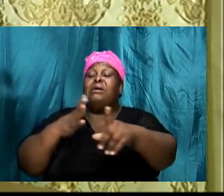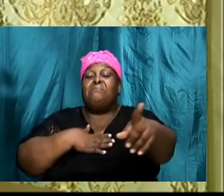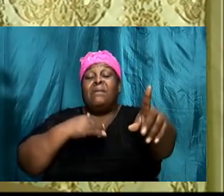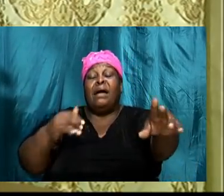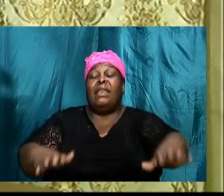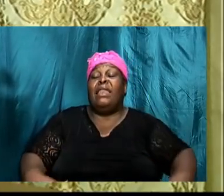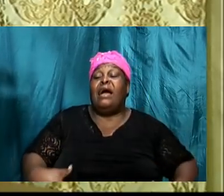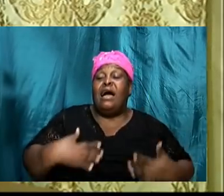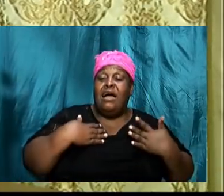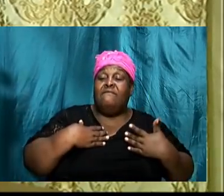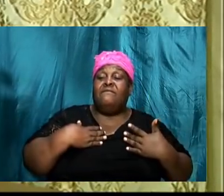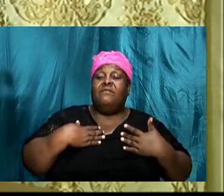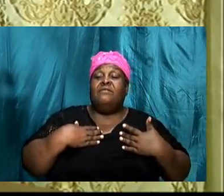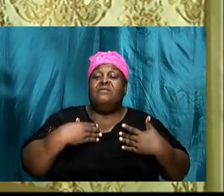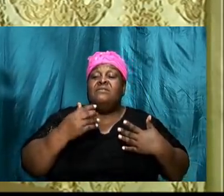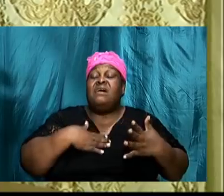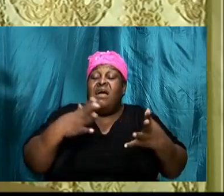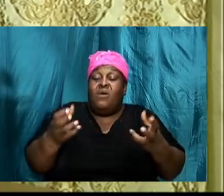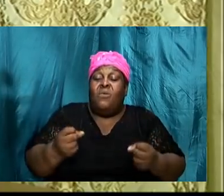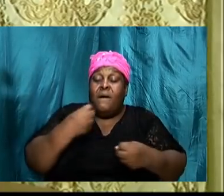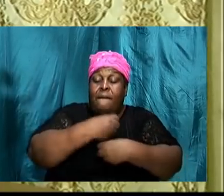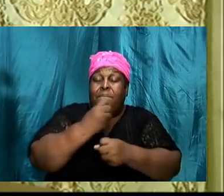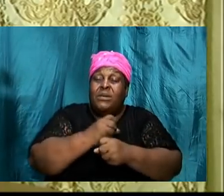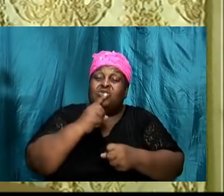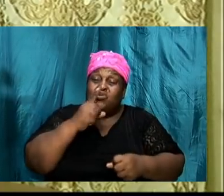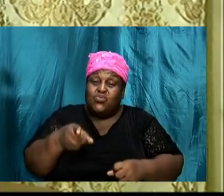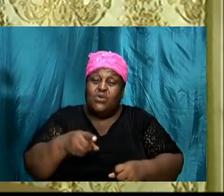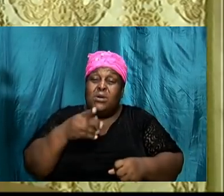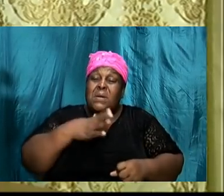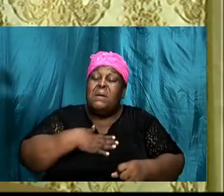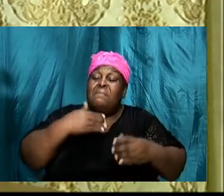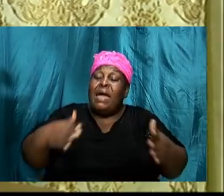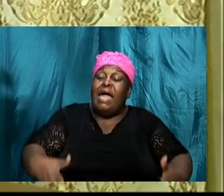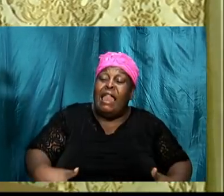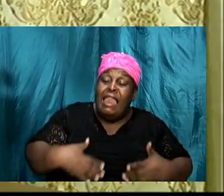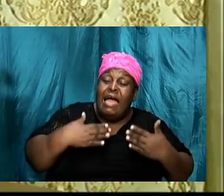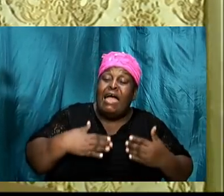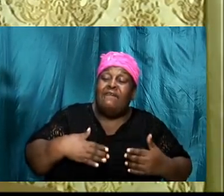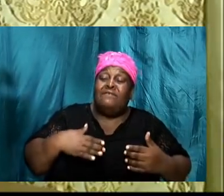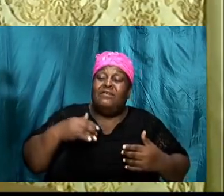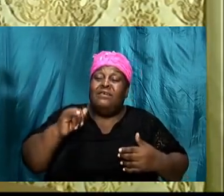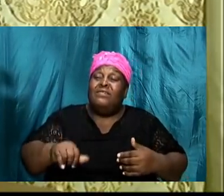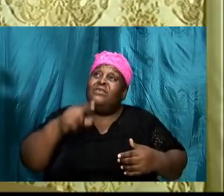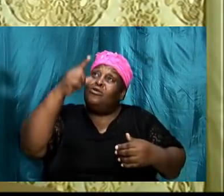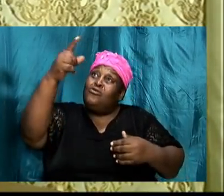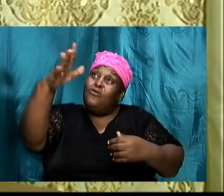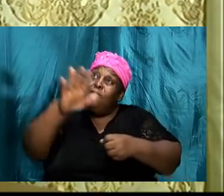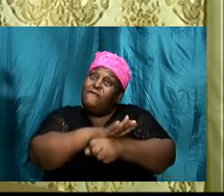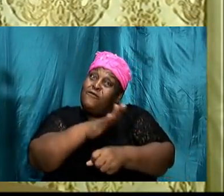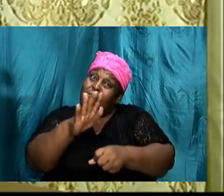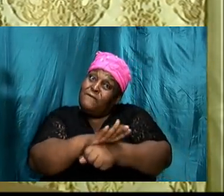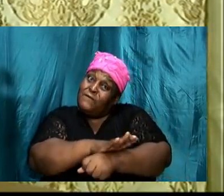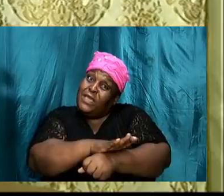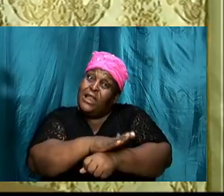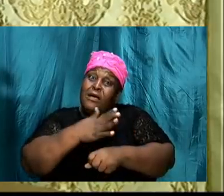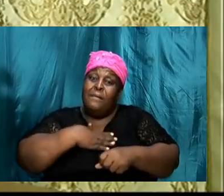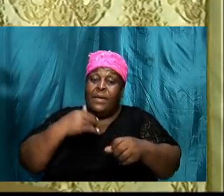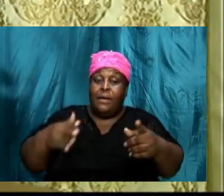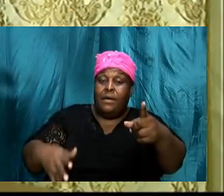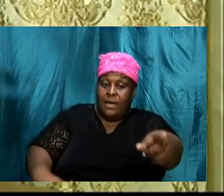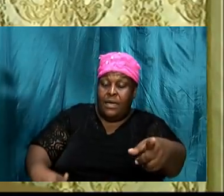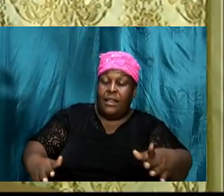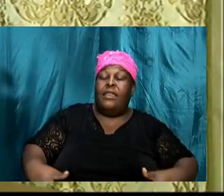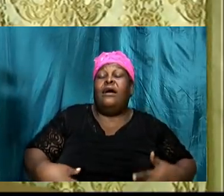life fulfill what you want to fulfill in my life what it is that you want to use me to accomplish I want to make sure